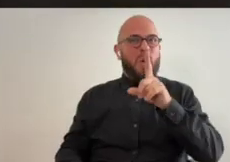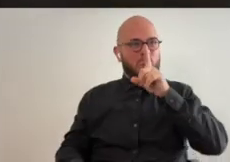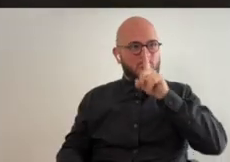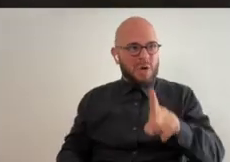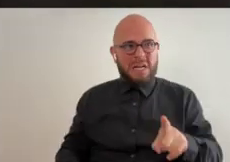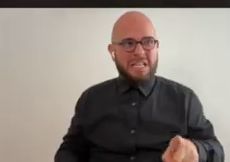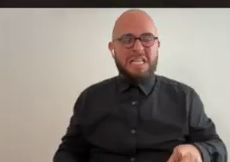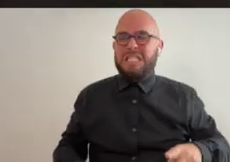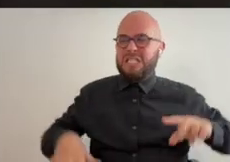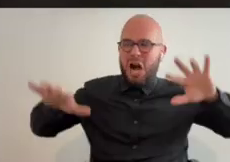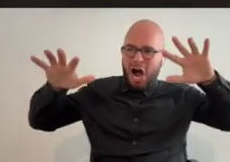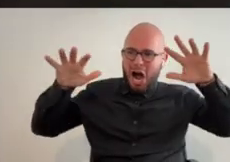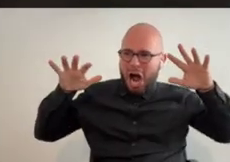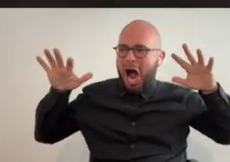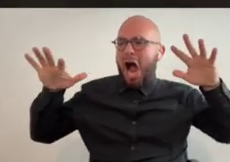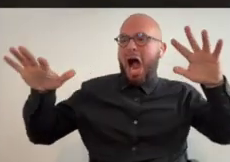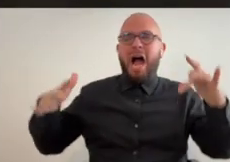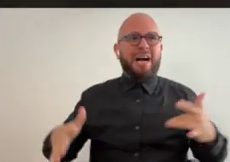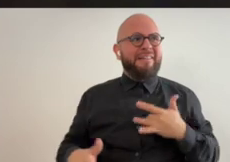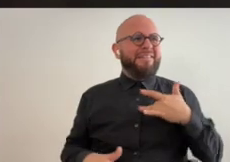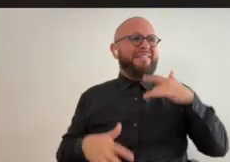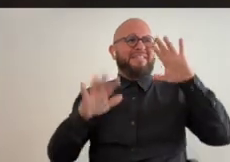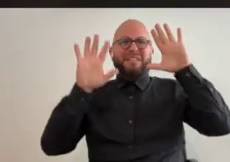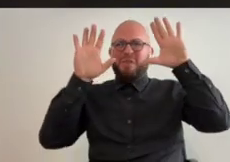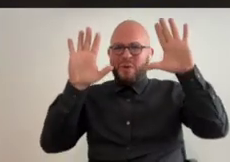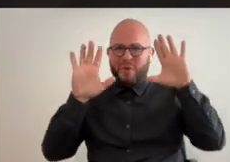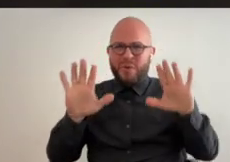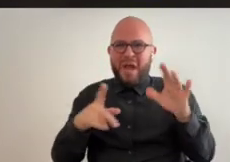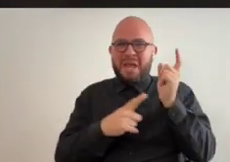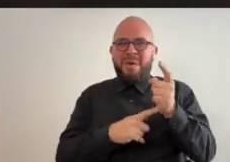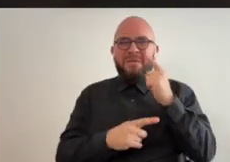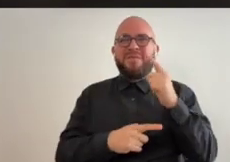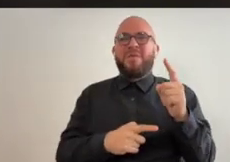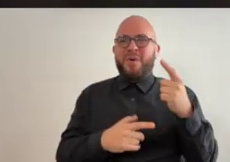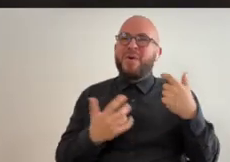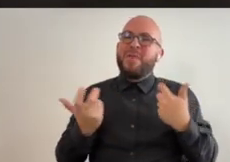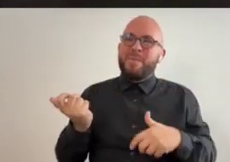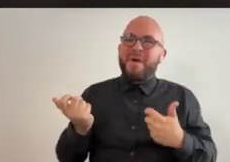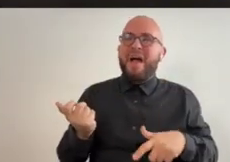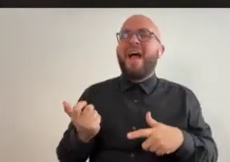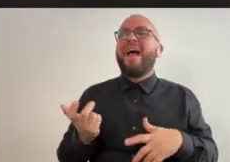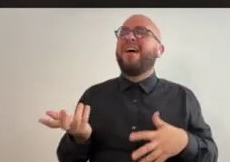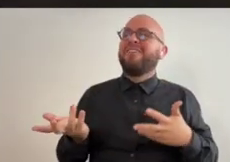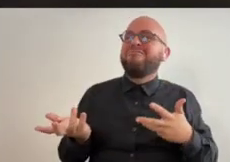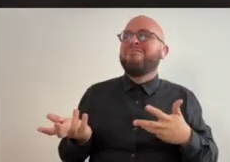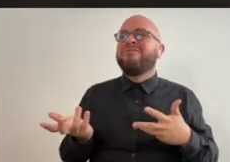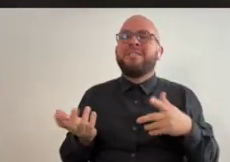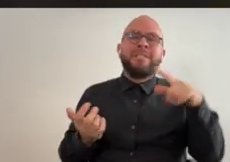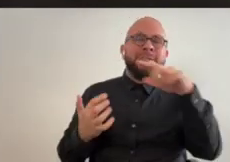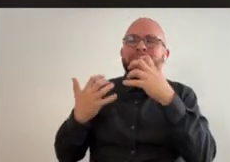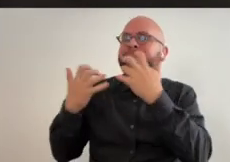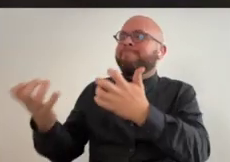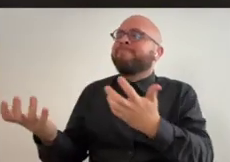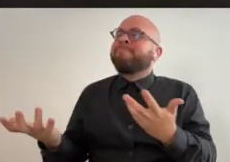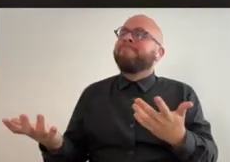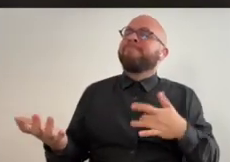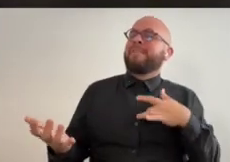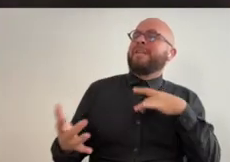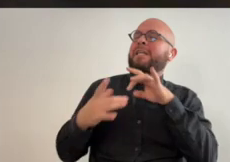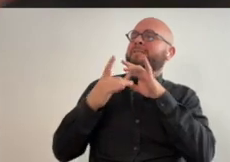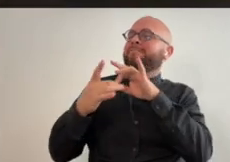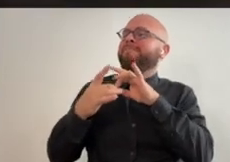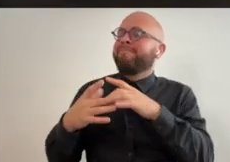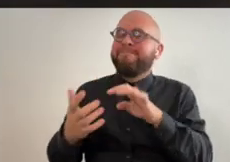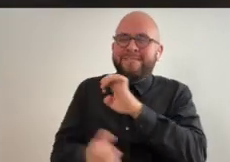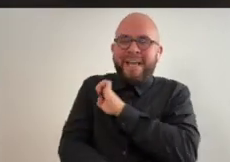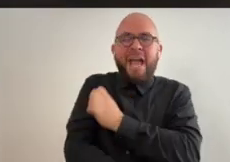what we were doing so it just was like a really great moment for the band like playing and the crowd like i think there's an